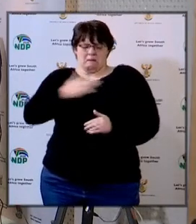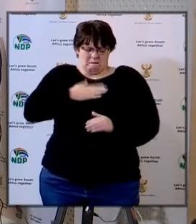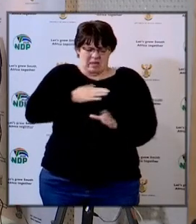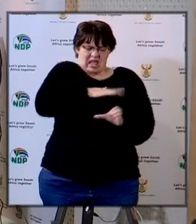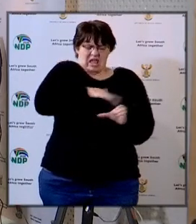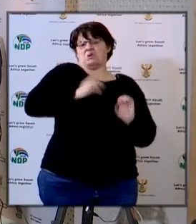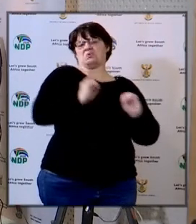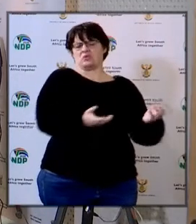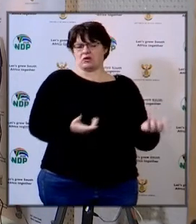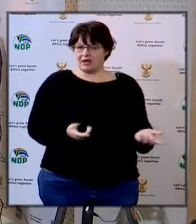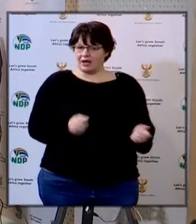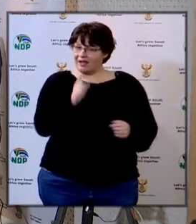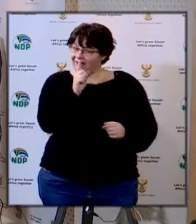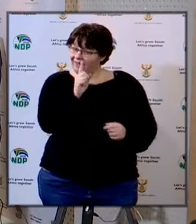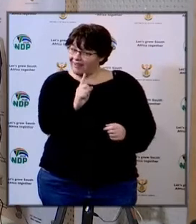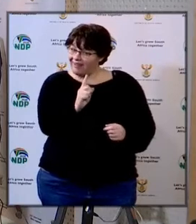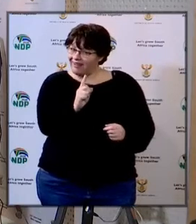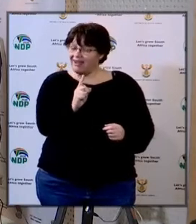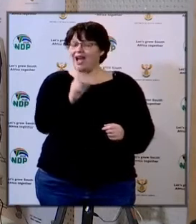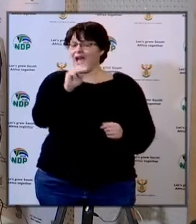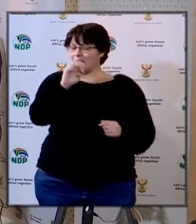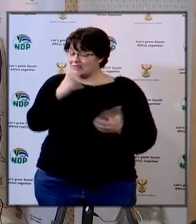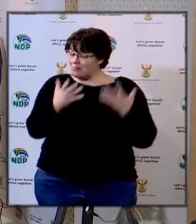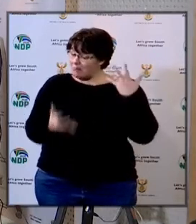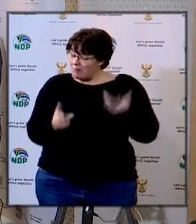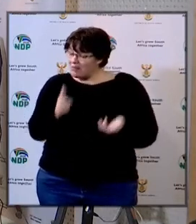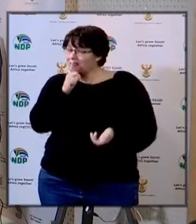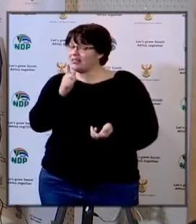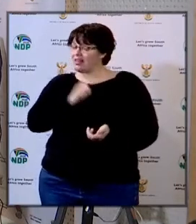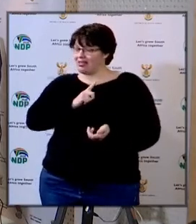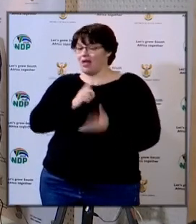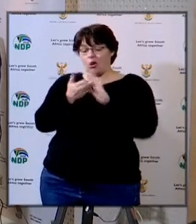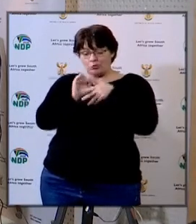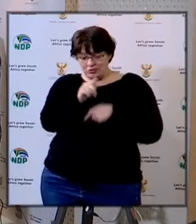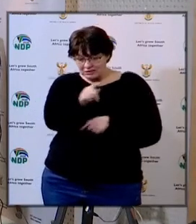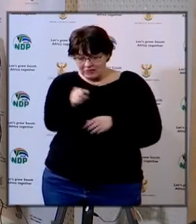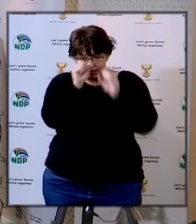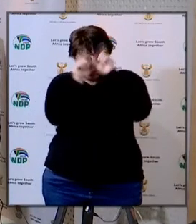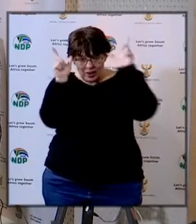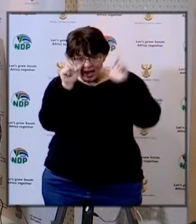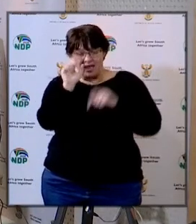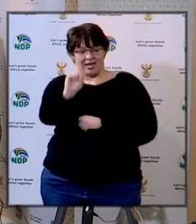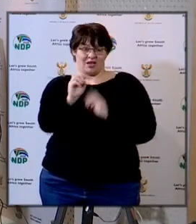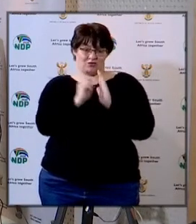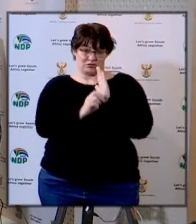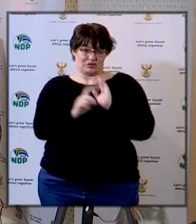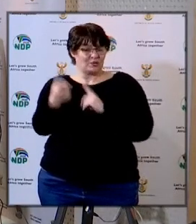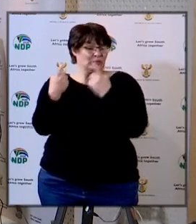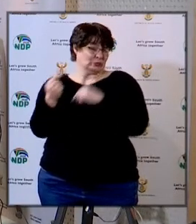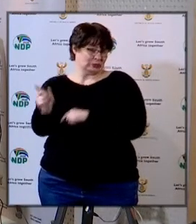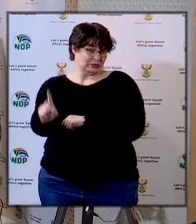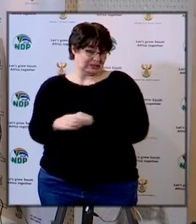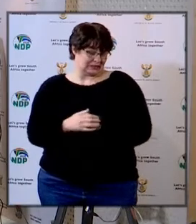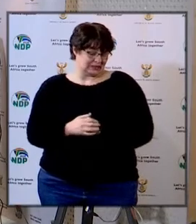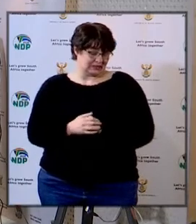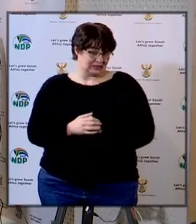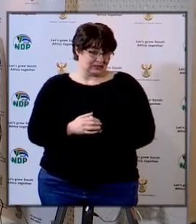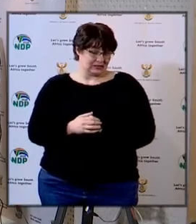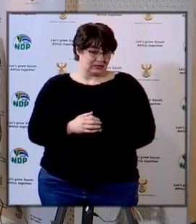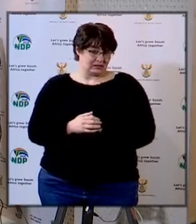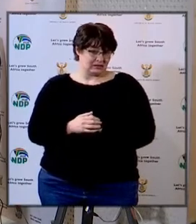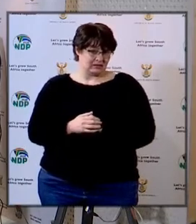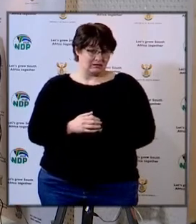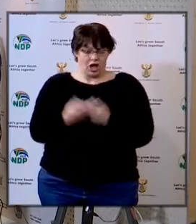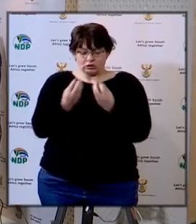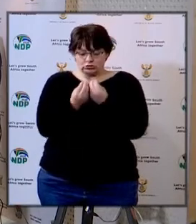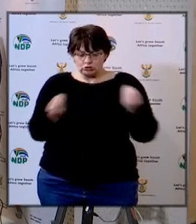preparation at a societal level the emissies can also tell me what is it that they have done and further